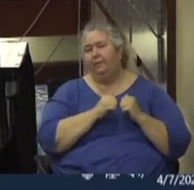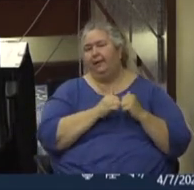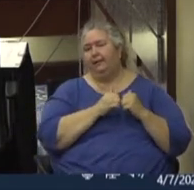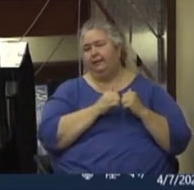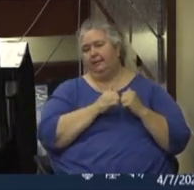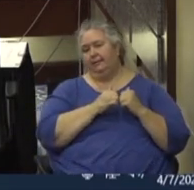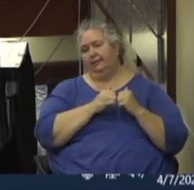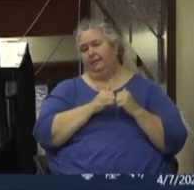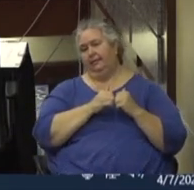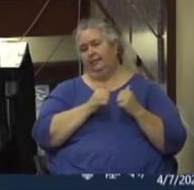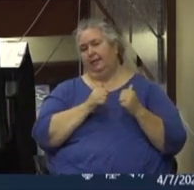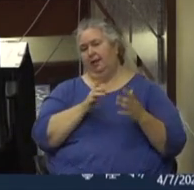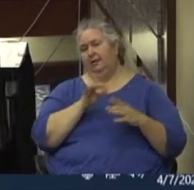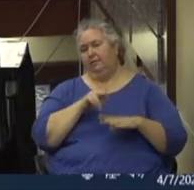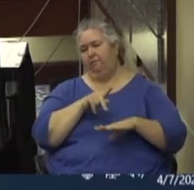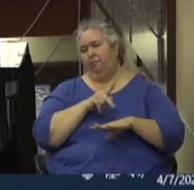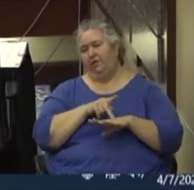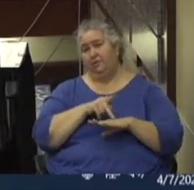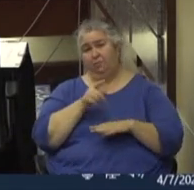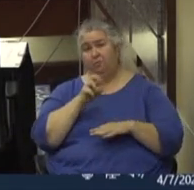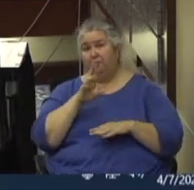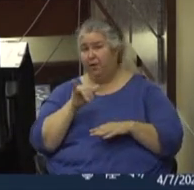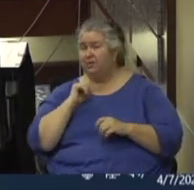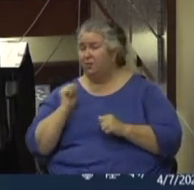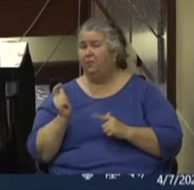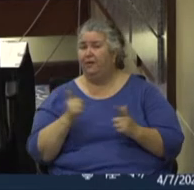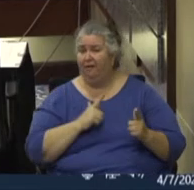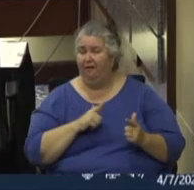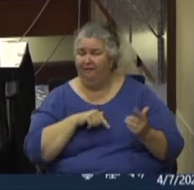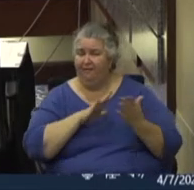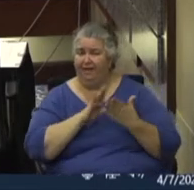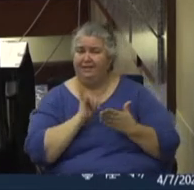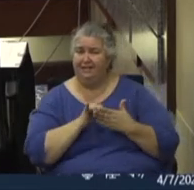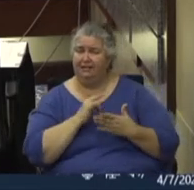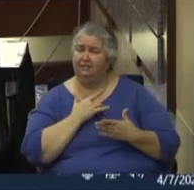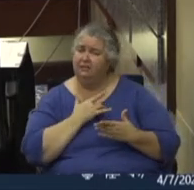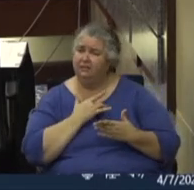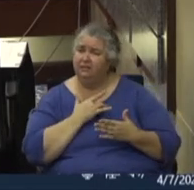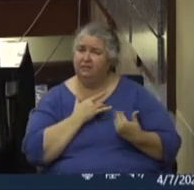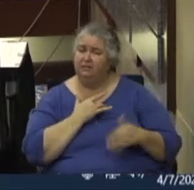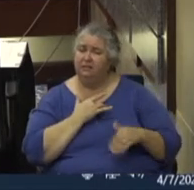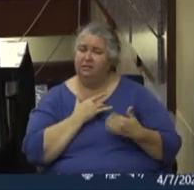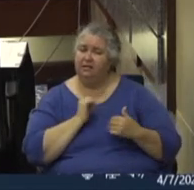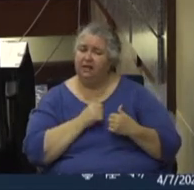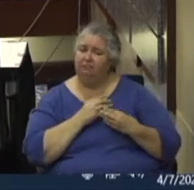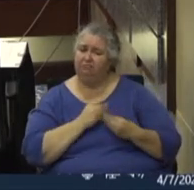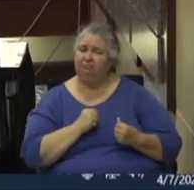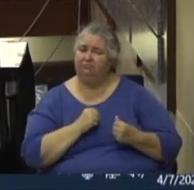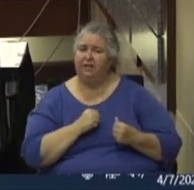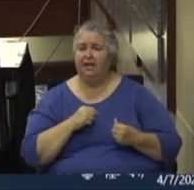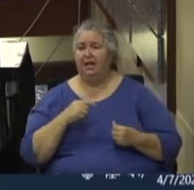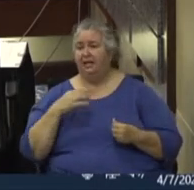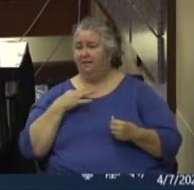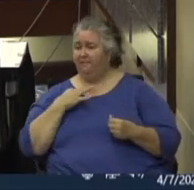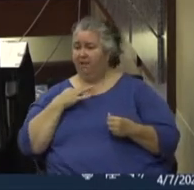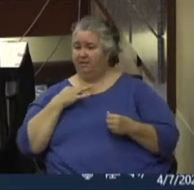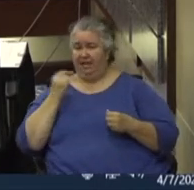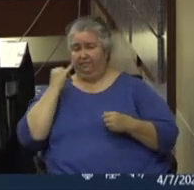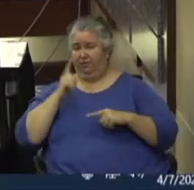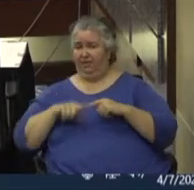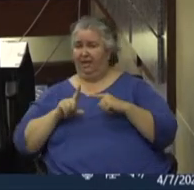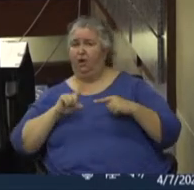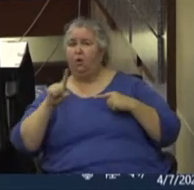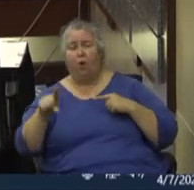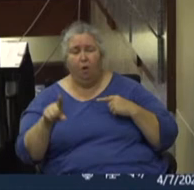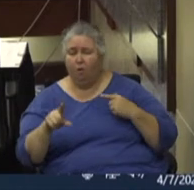of principal Perry. Um, volunteer coordination, how do you volunteer when you can't go out, right? And, uh, so